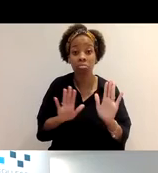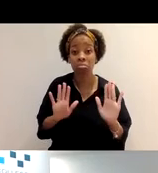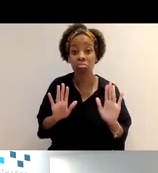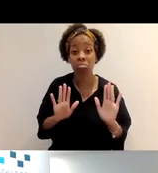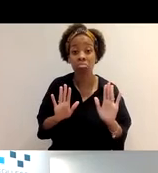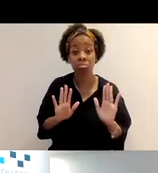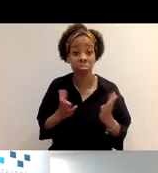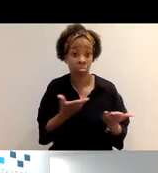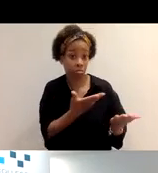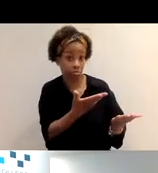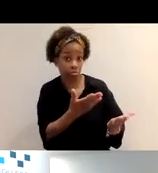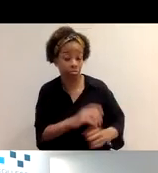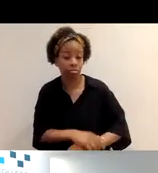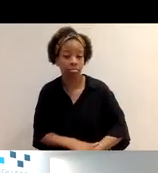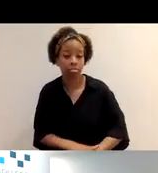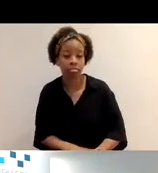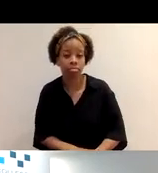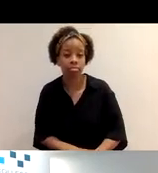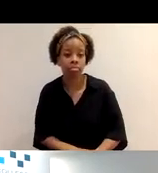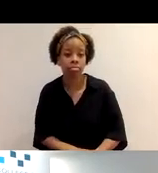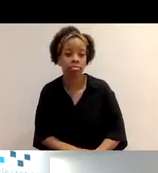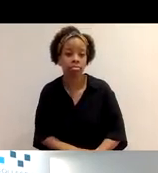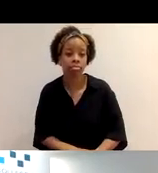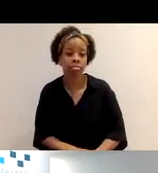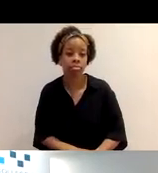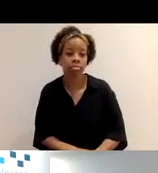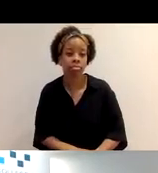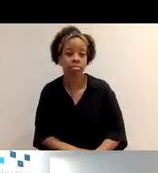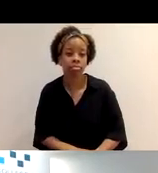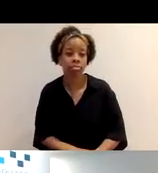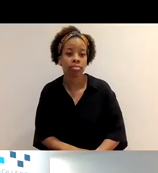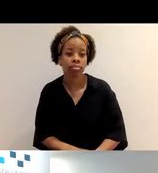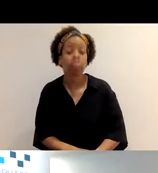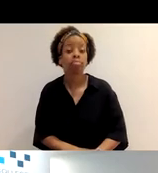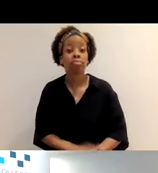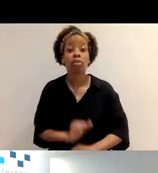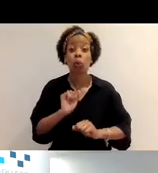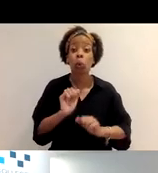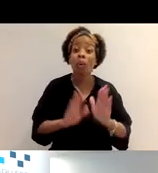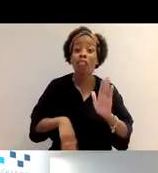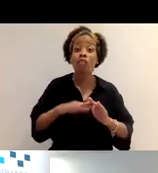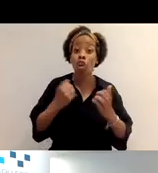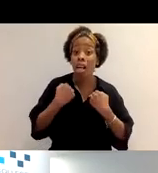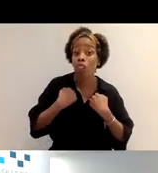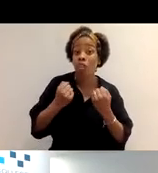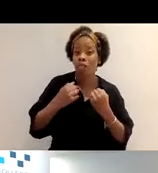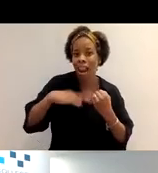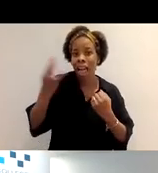article in bulletin. You you'll do more by way of reflection on the right hand side.